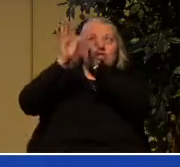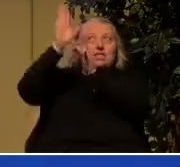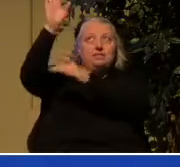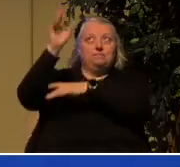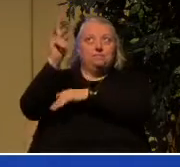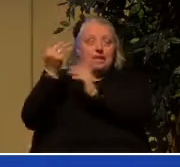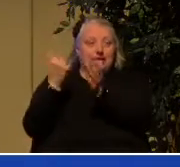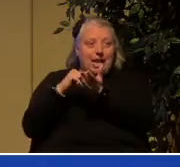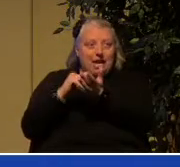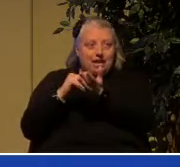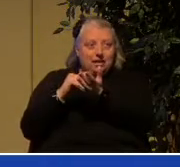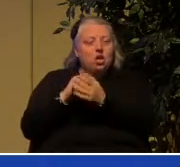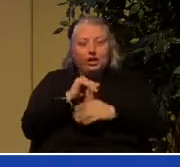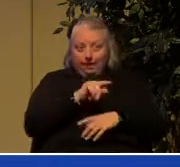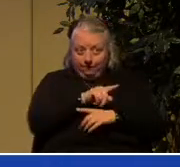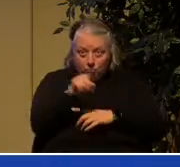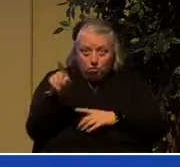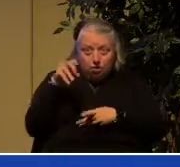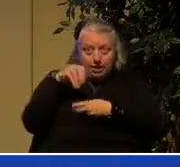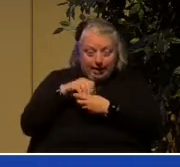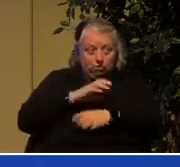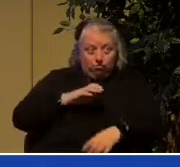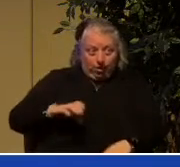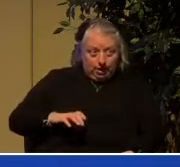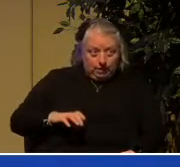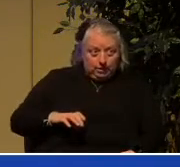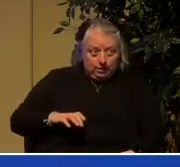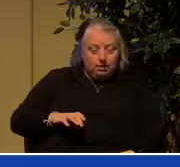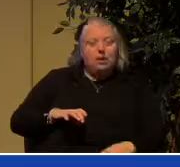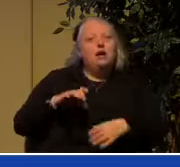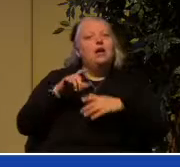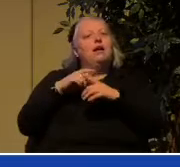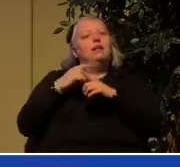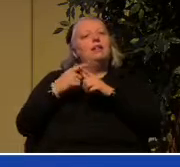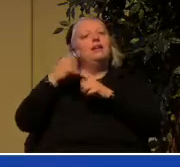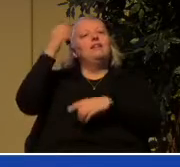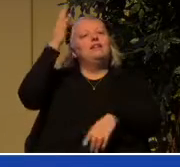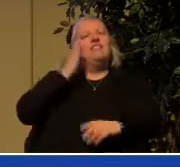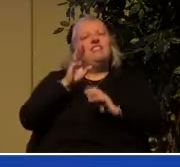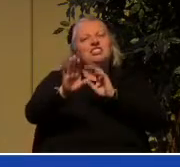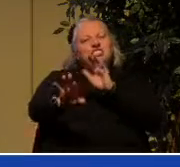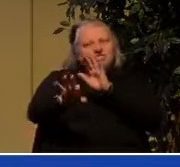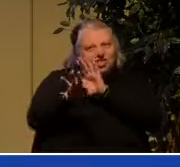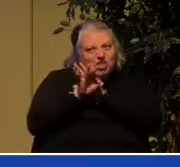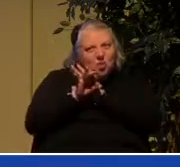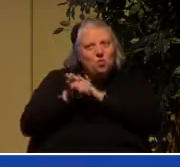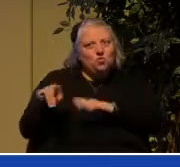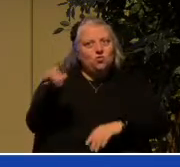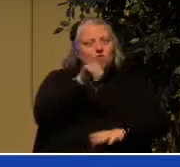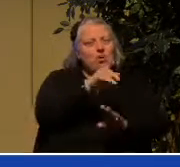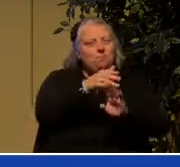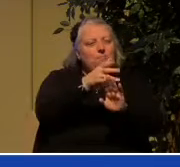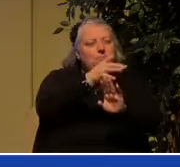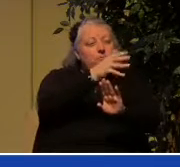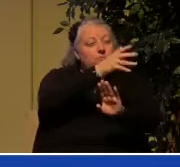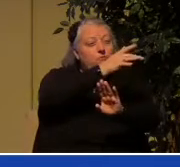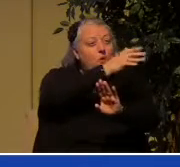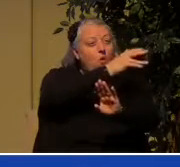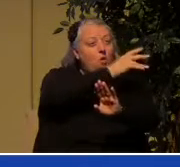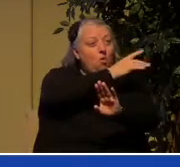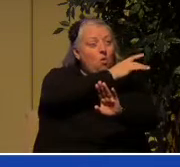everlasting kingdom if you're in Christ then God chose you before the foundation